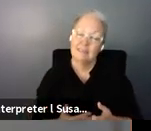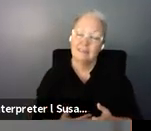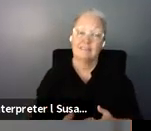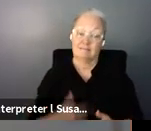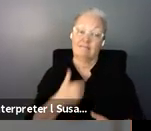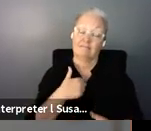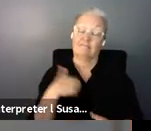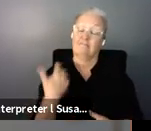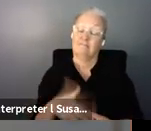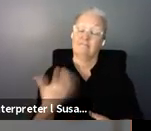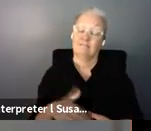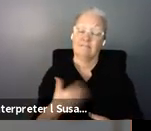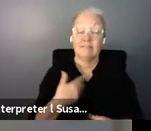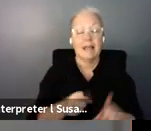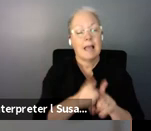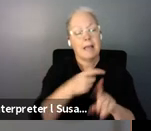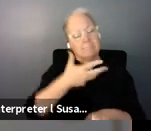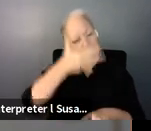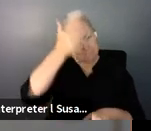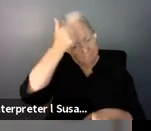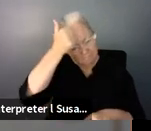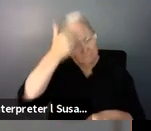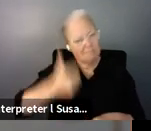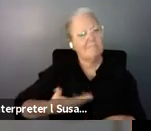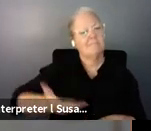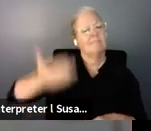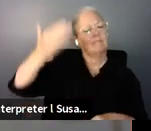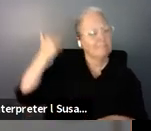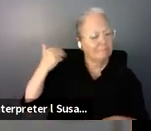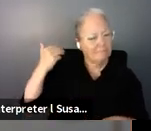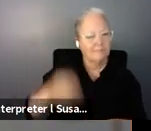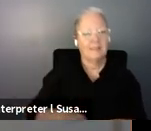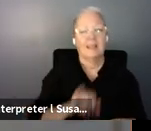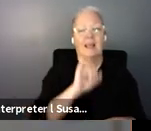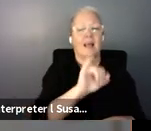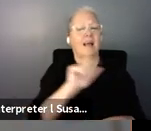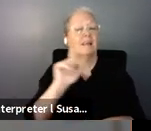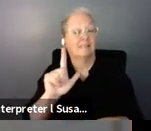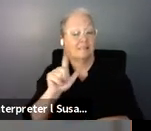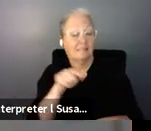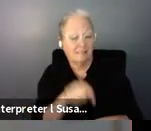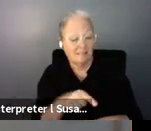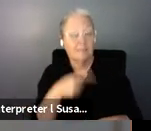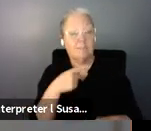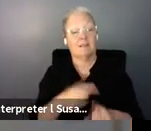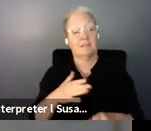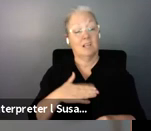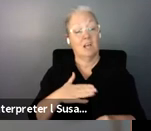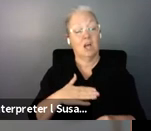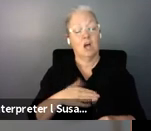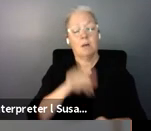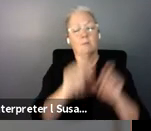when we started our independent living programs and personal assistance services in thailand in early